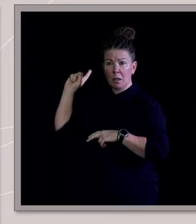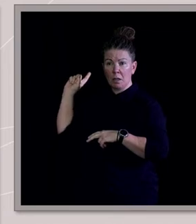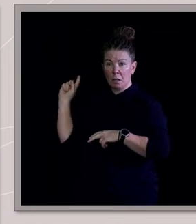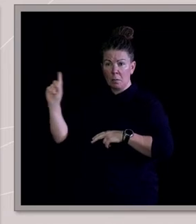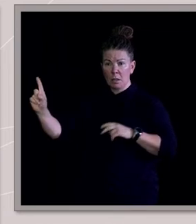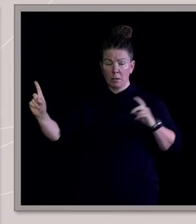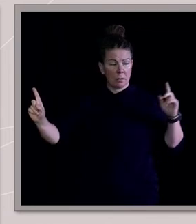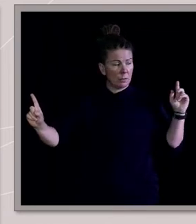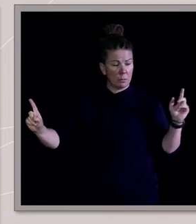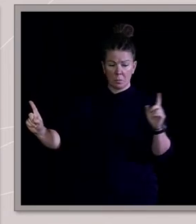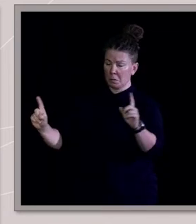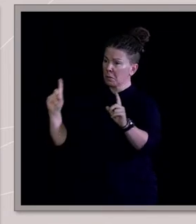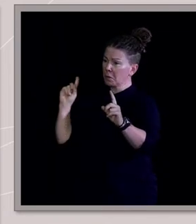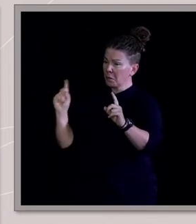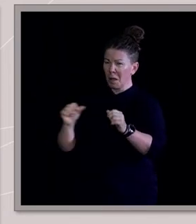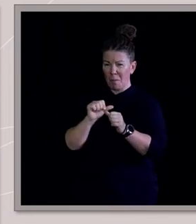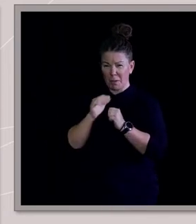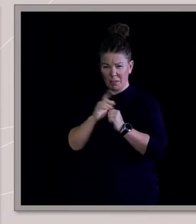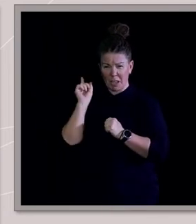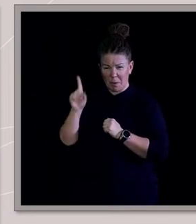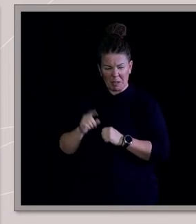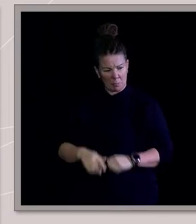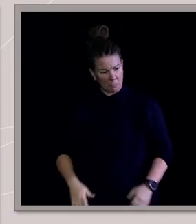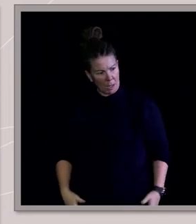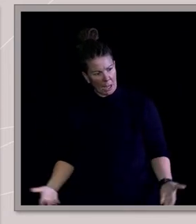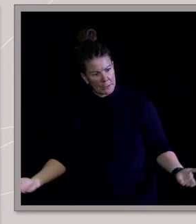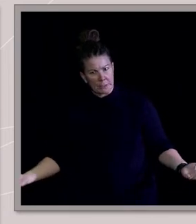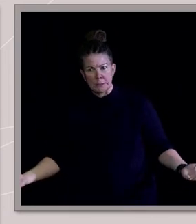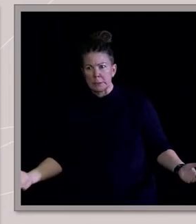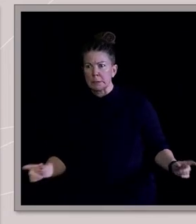out, my best mate came out first and said, mate, what have you done?